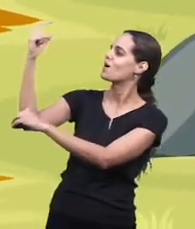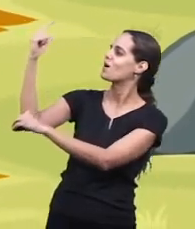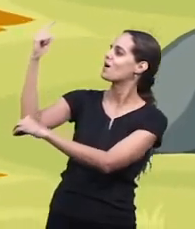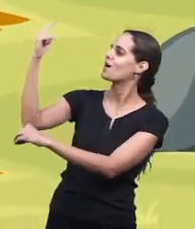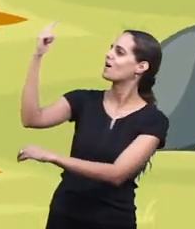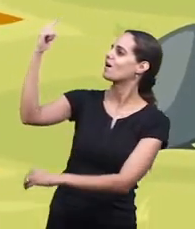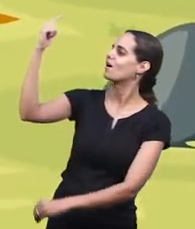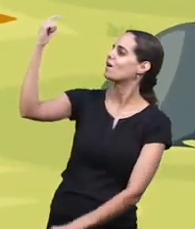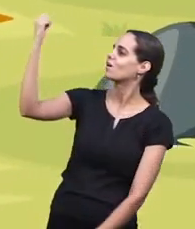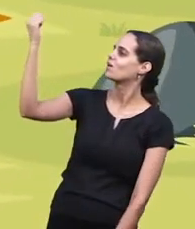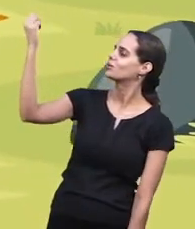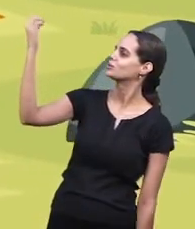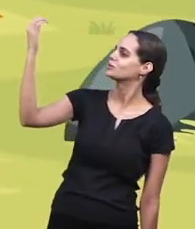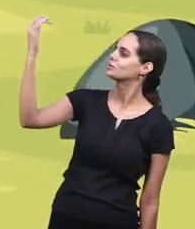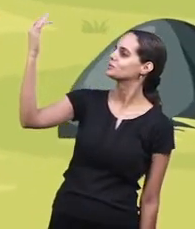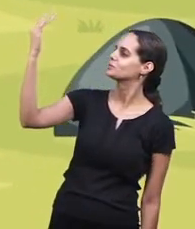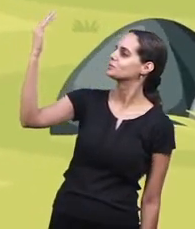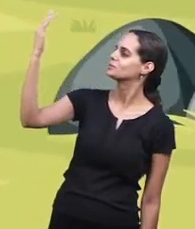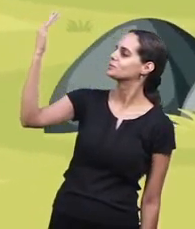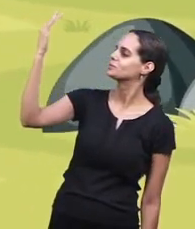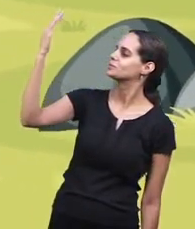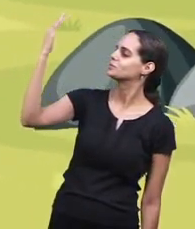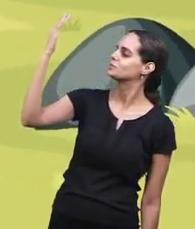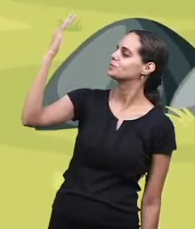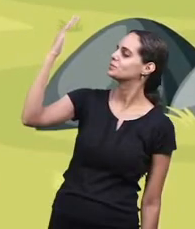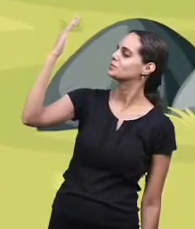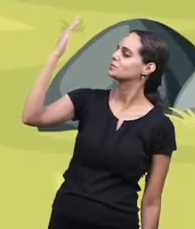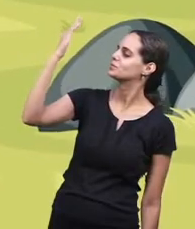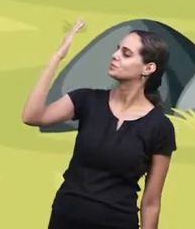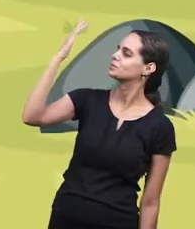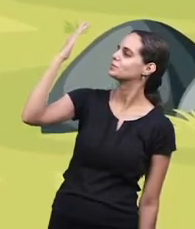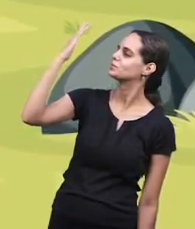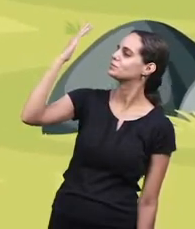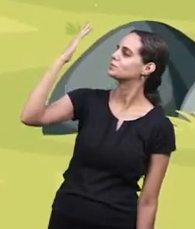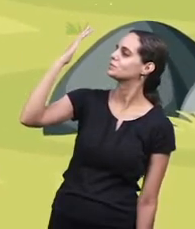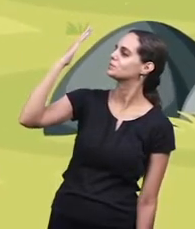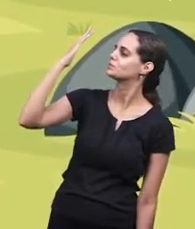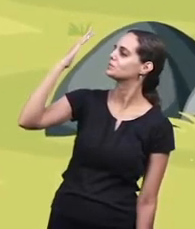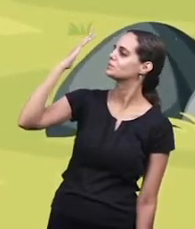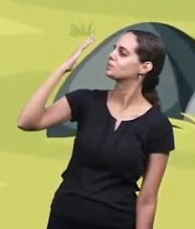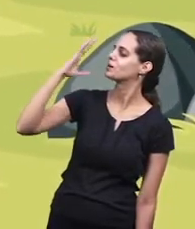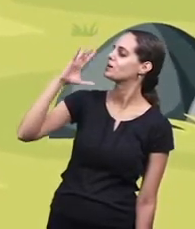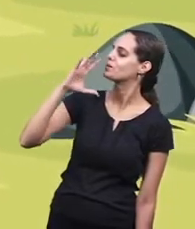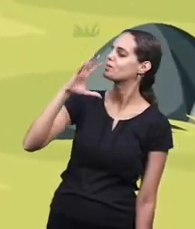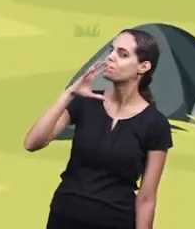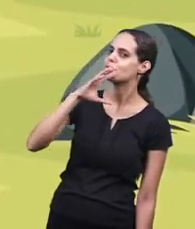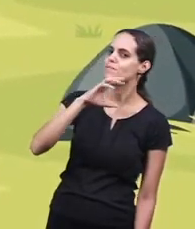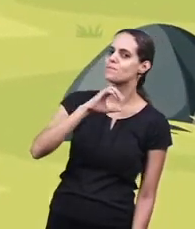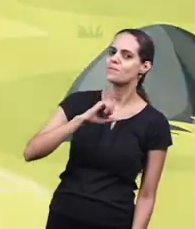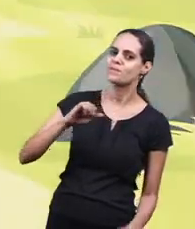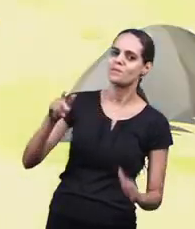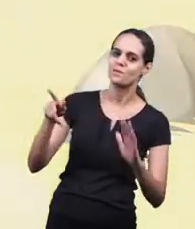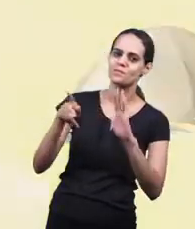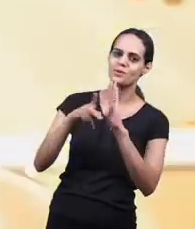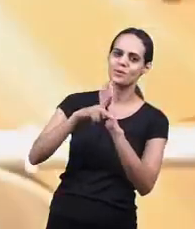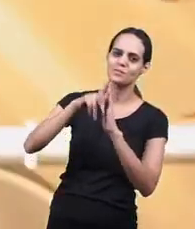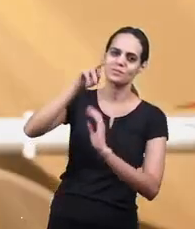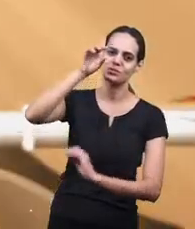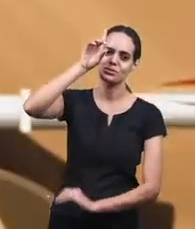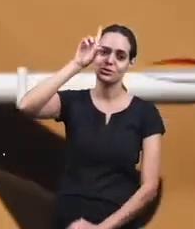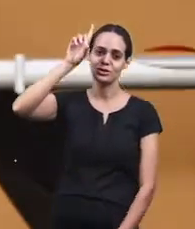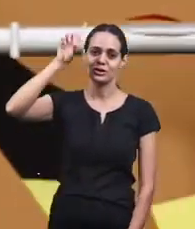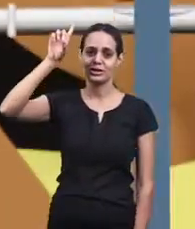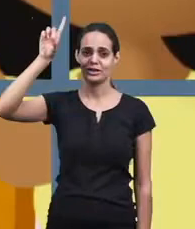the light of Jesus love glory to God his